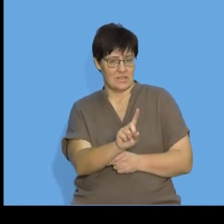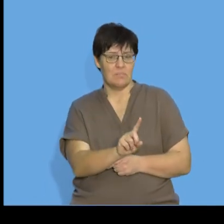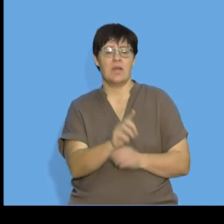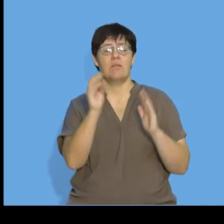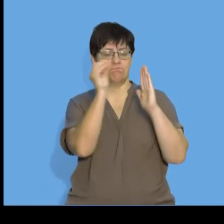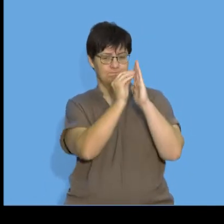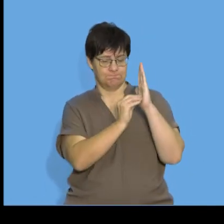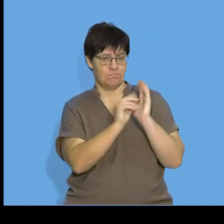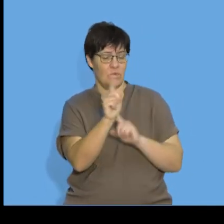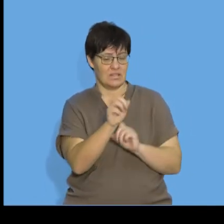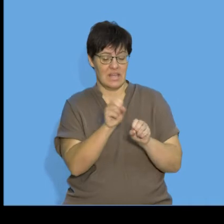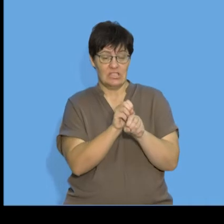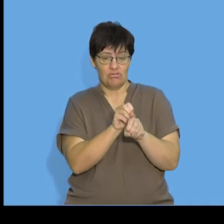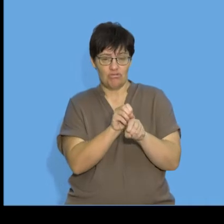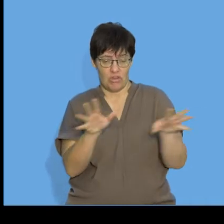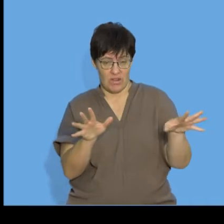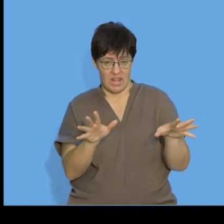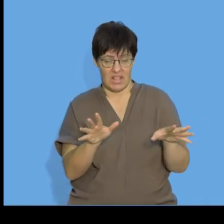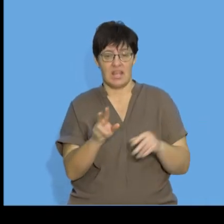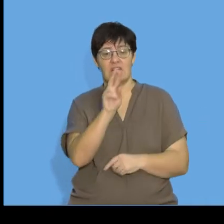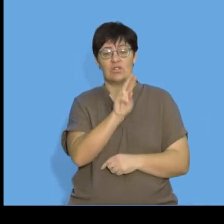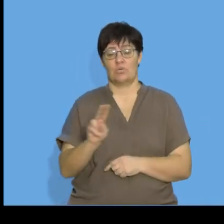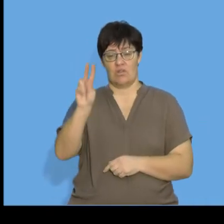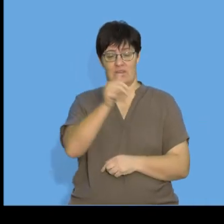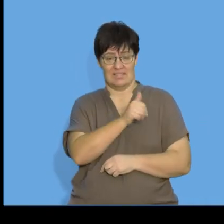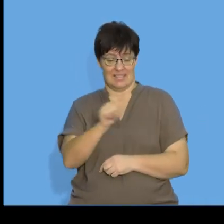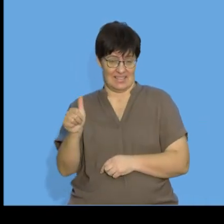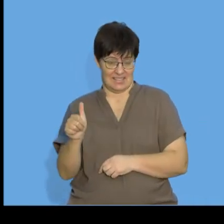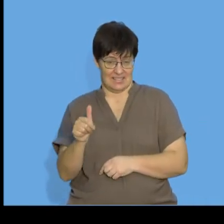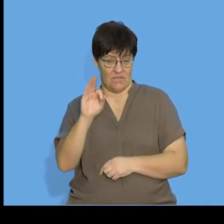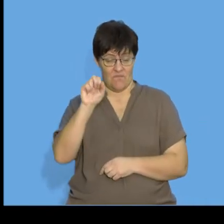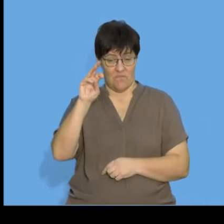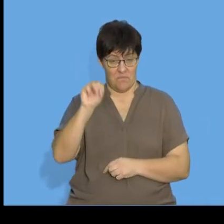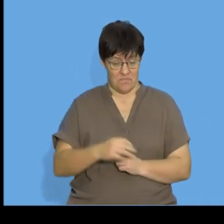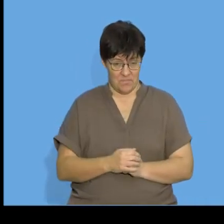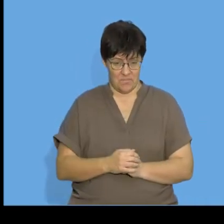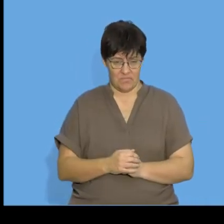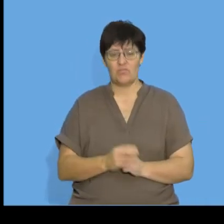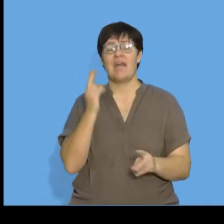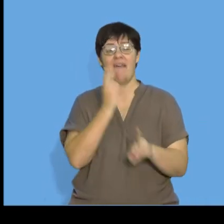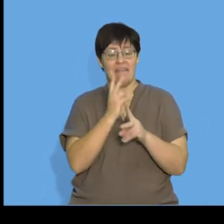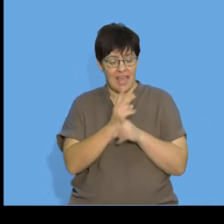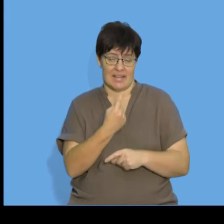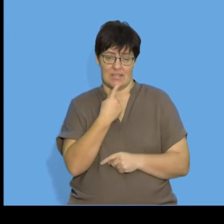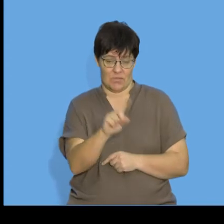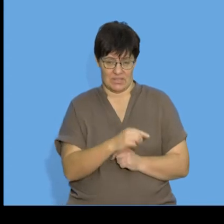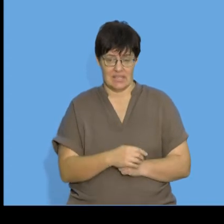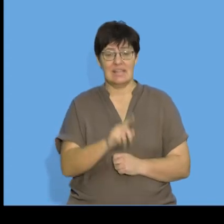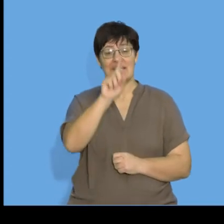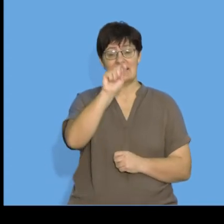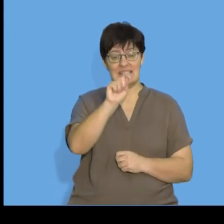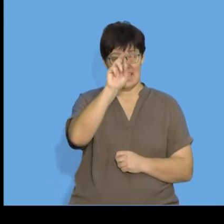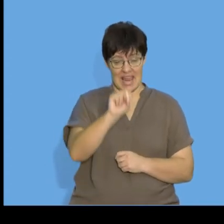written the general form of a quadratic sequence and I'm just going to say it again for everyone. It's